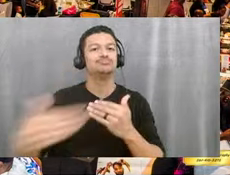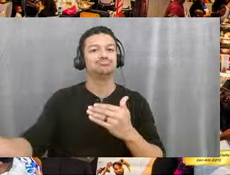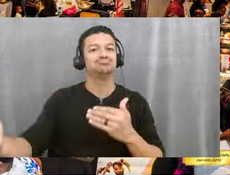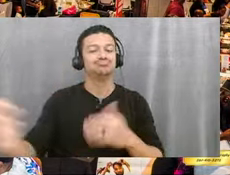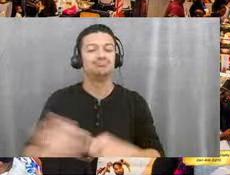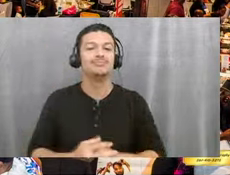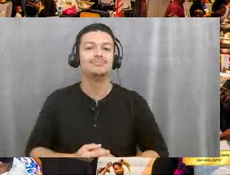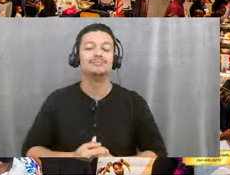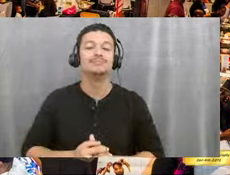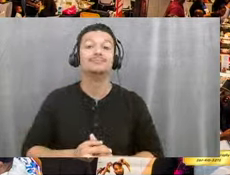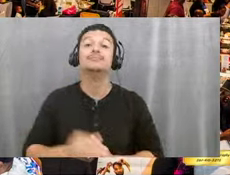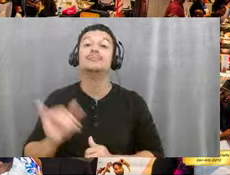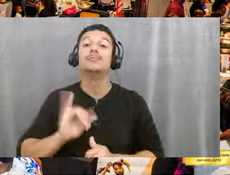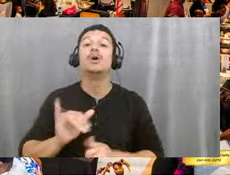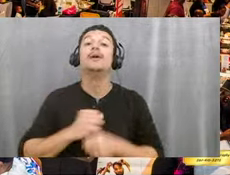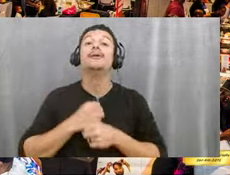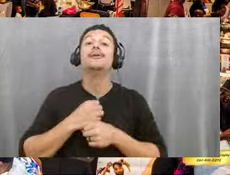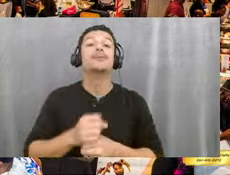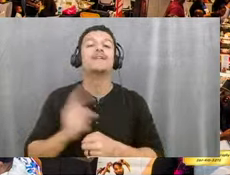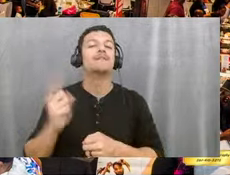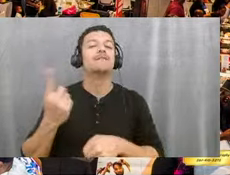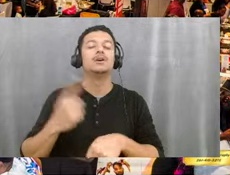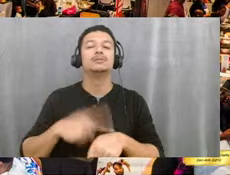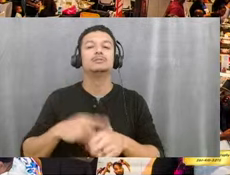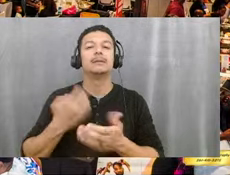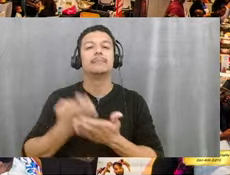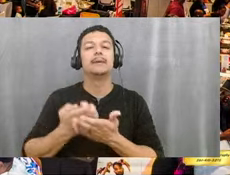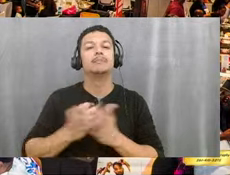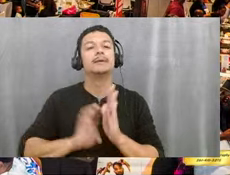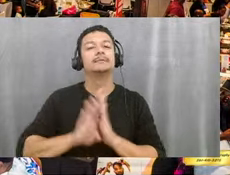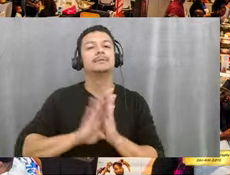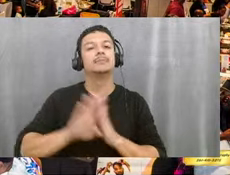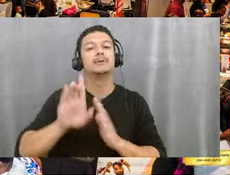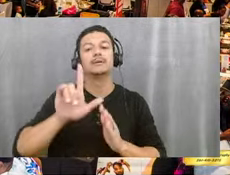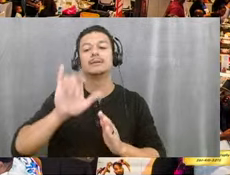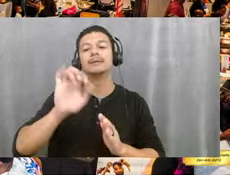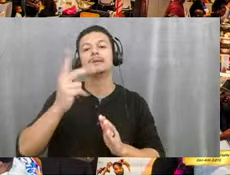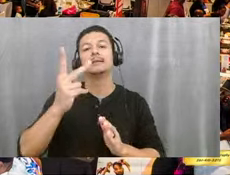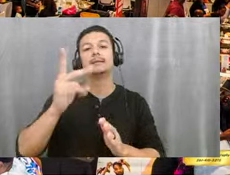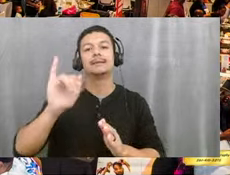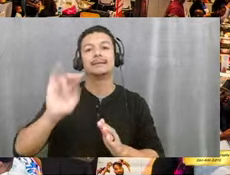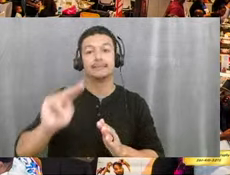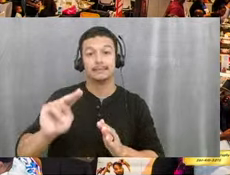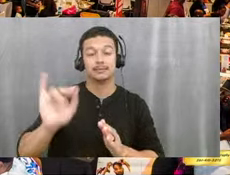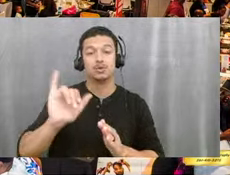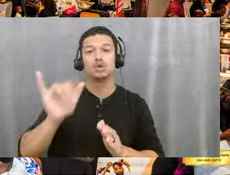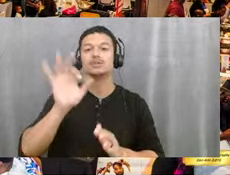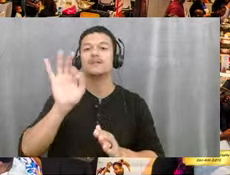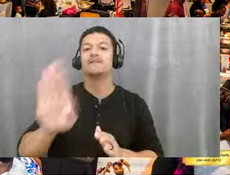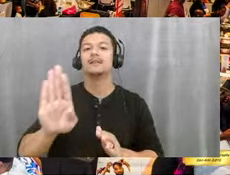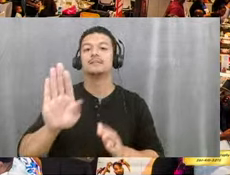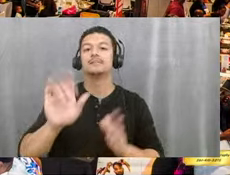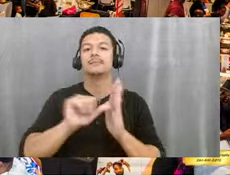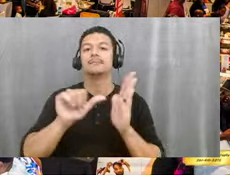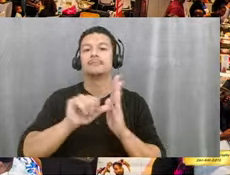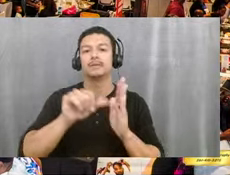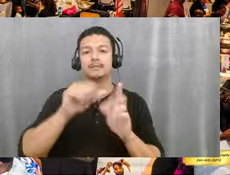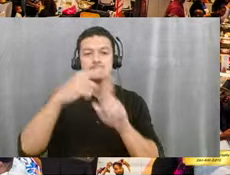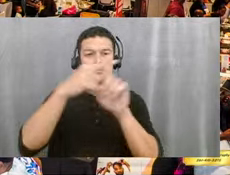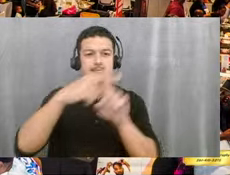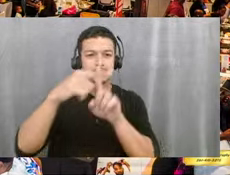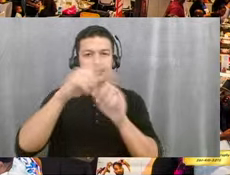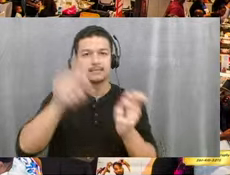We created for the first time economic development, LinkedIn and Facebook pages to target a specific audience. We